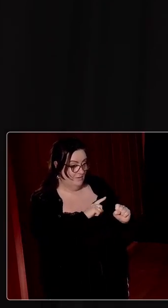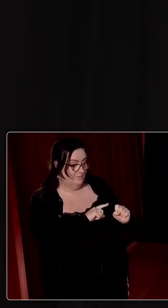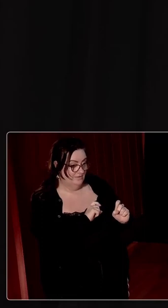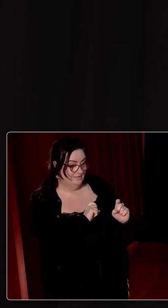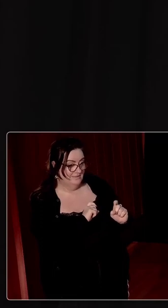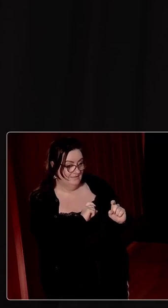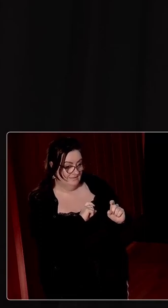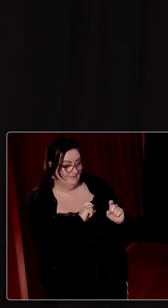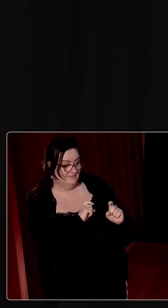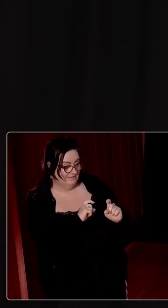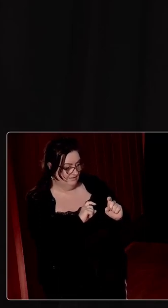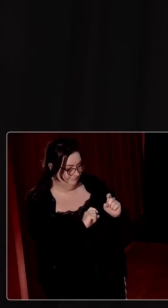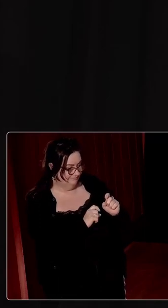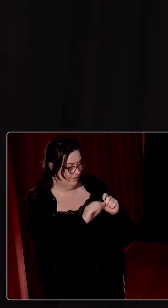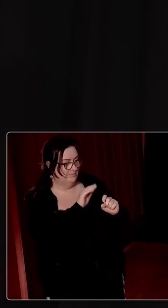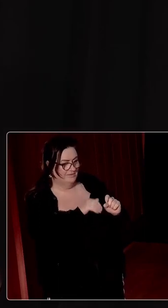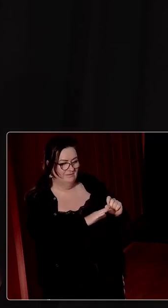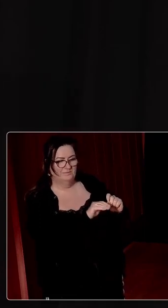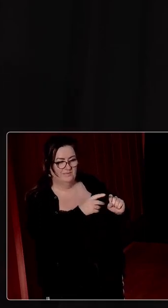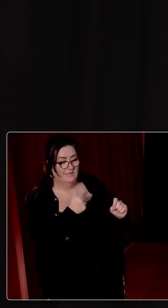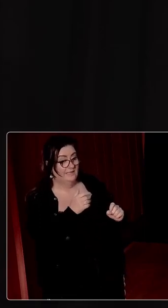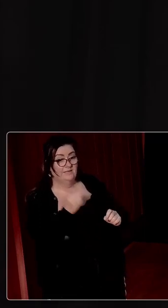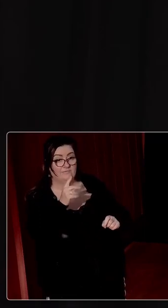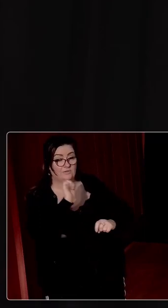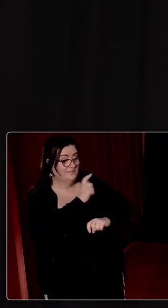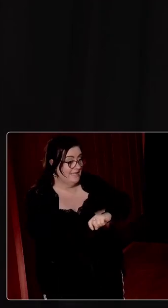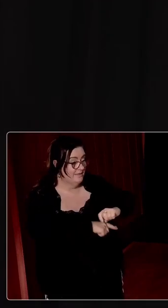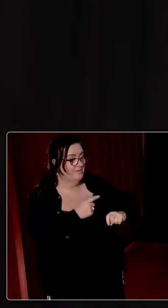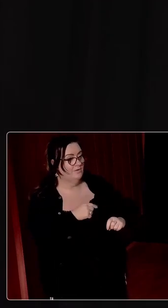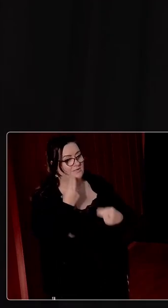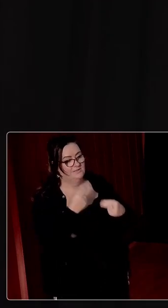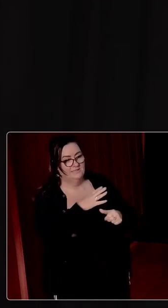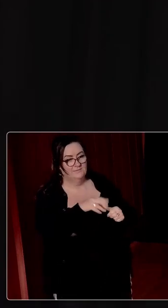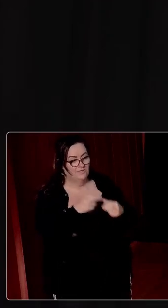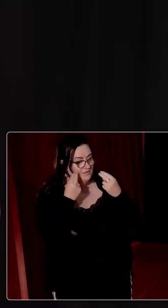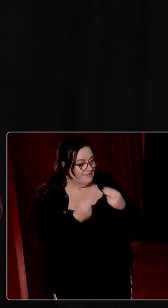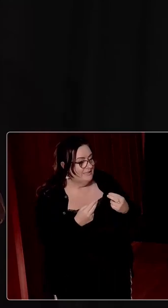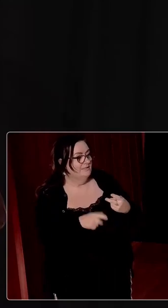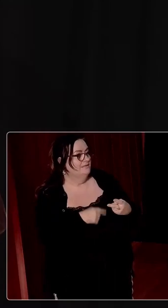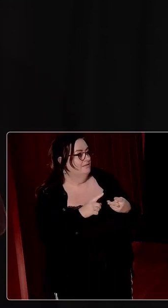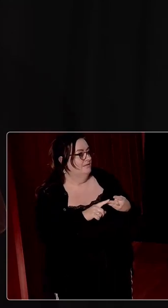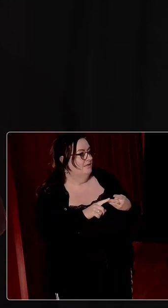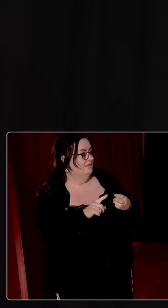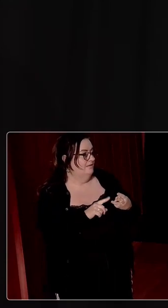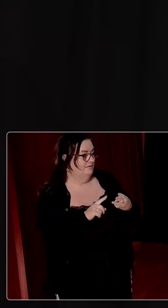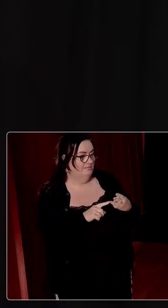very patchy. If you're disabled in Ireland, if you need special needs in Ireland, if you need,